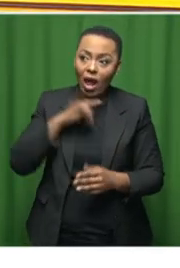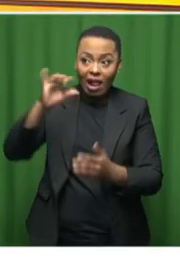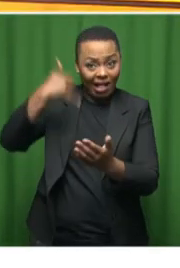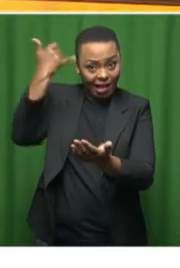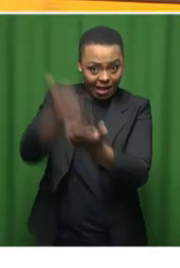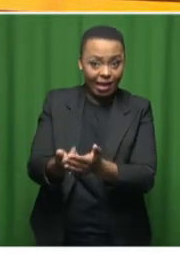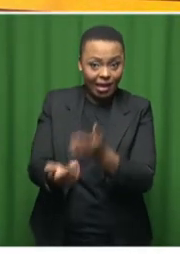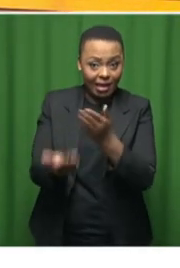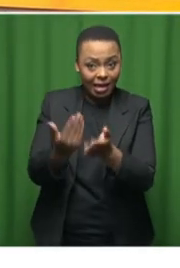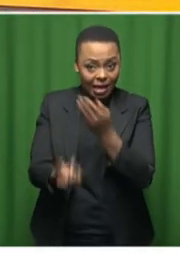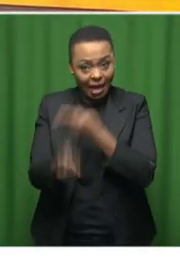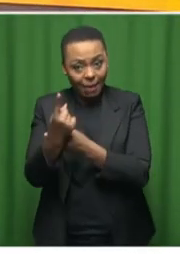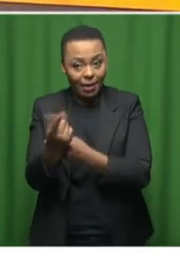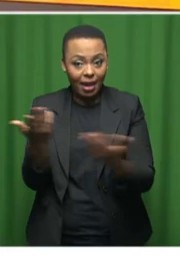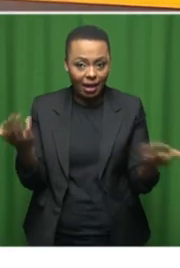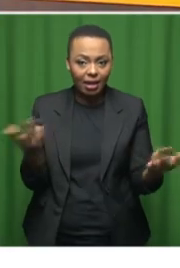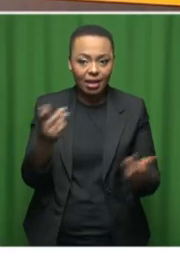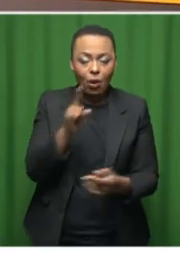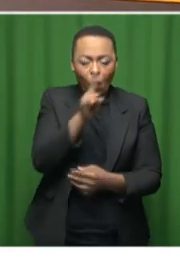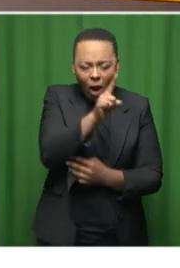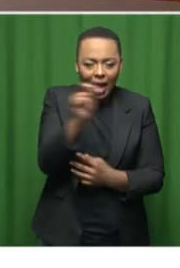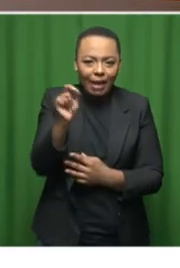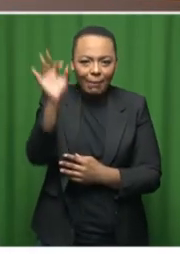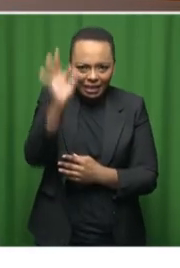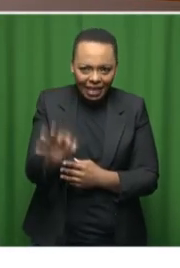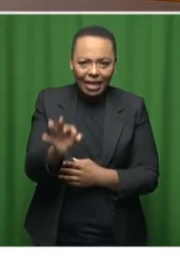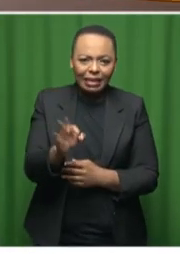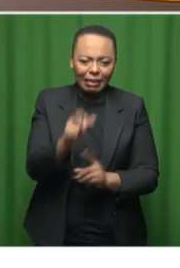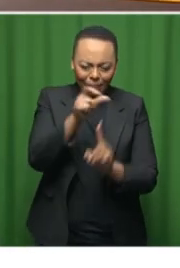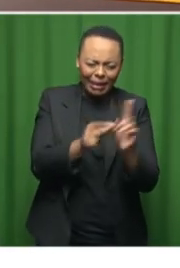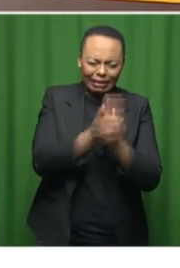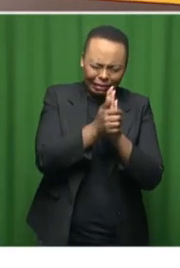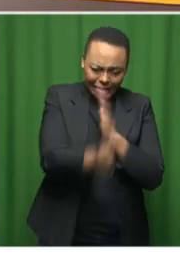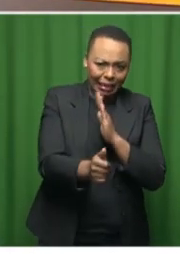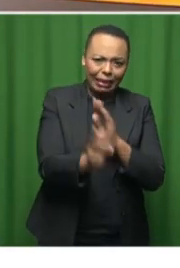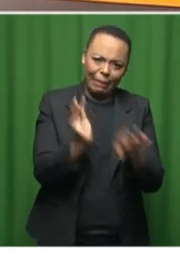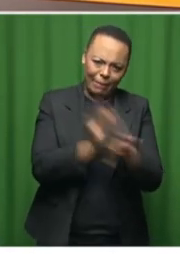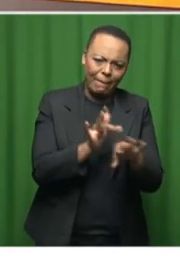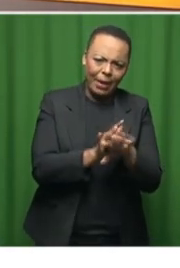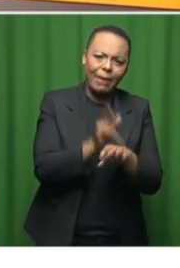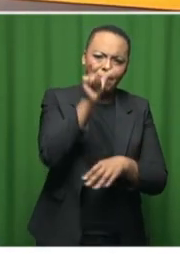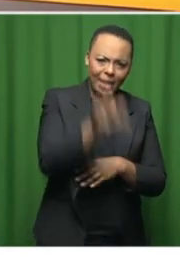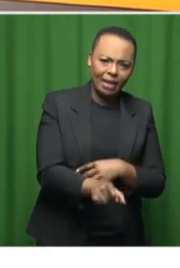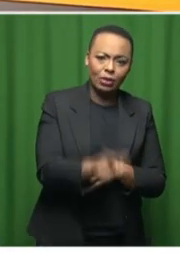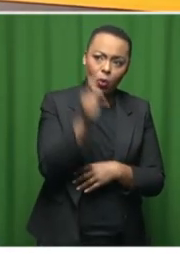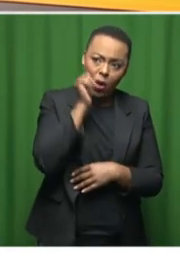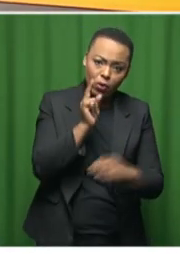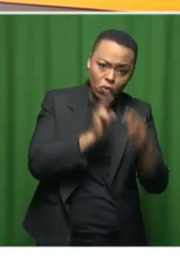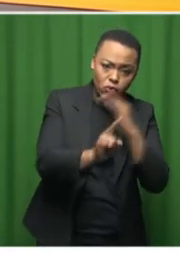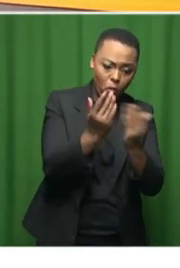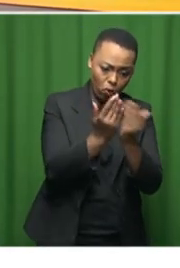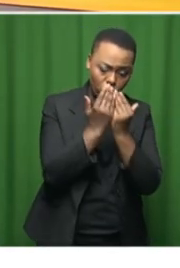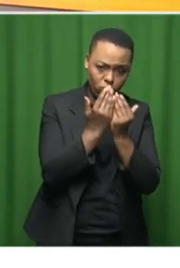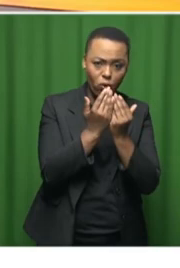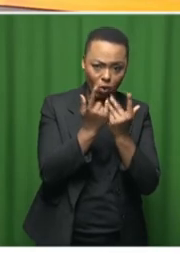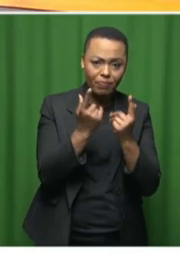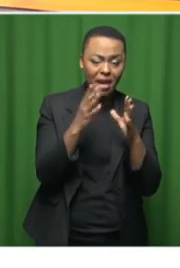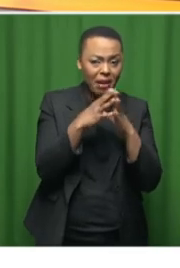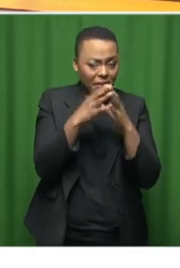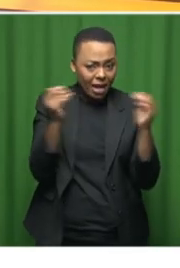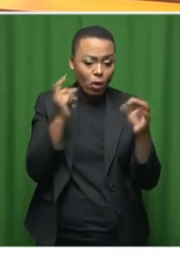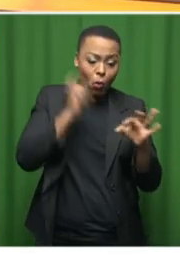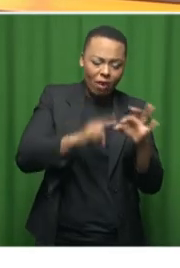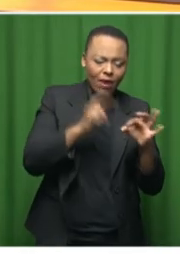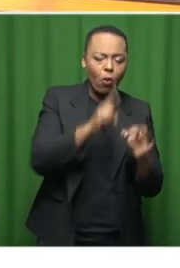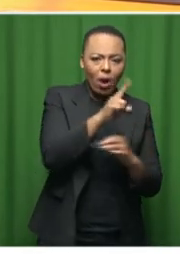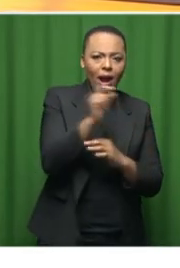because that 1% can actually cause. So when you go for practicals there, you have to get 100% and that is all. And this is actually